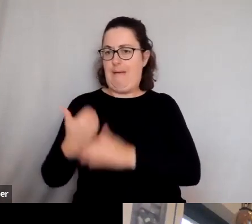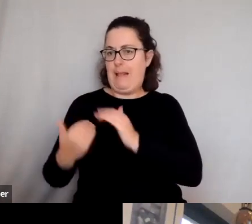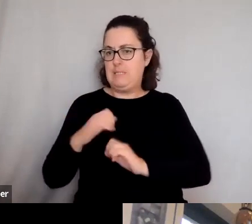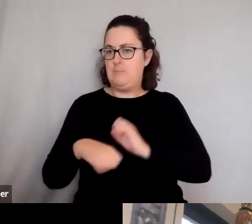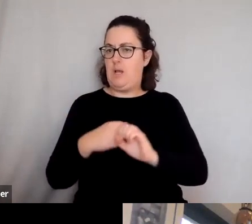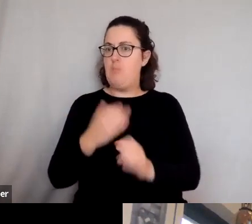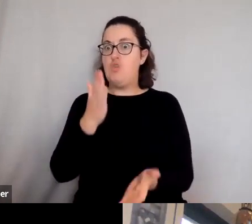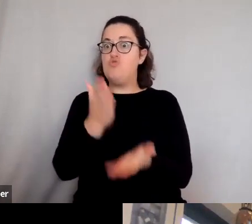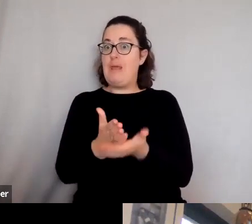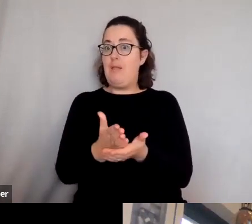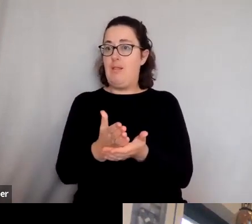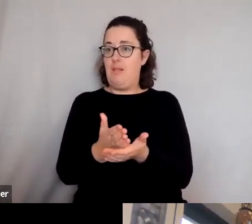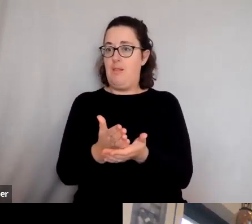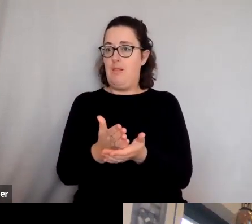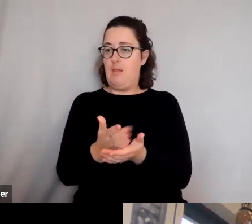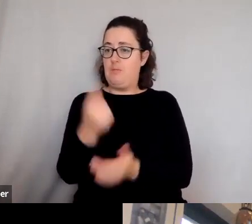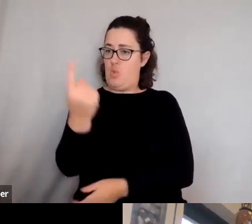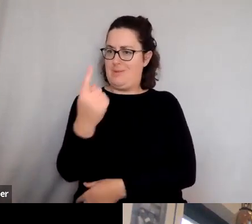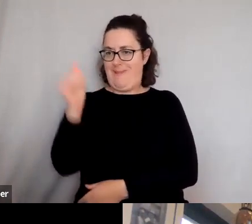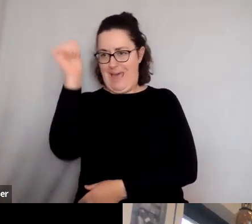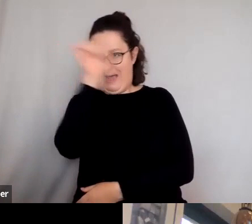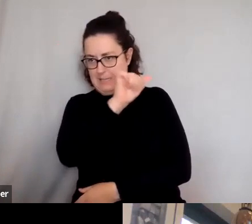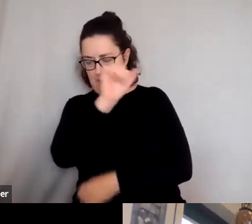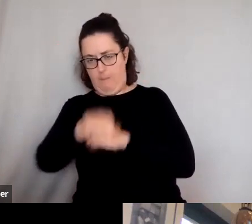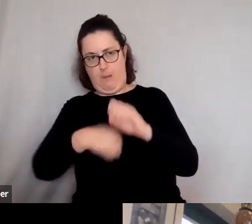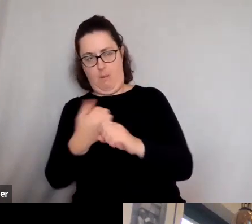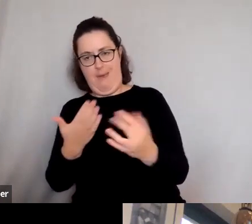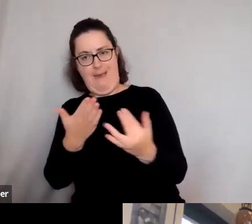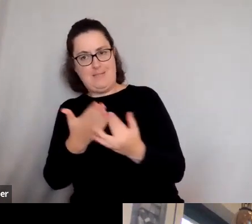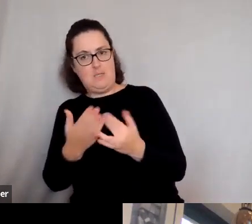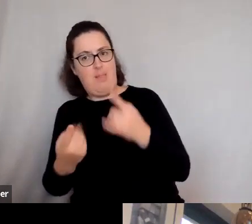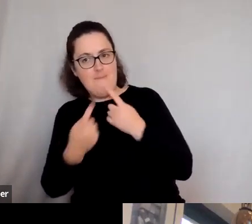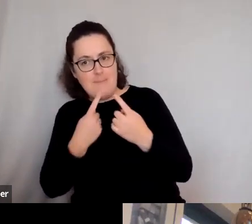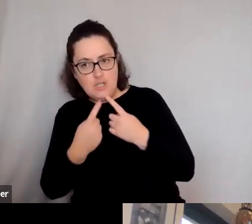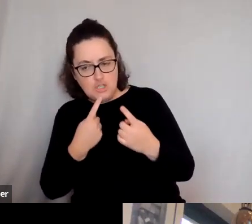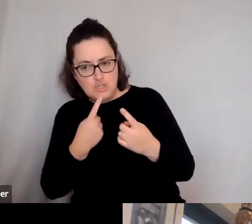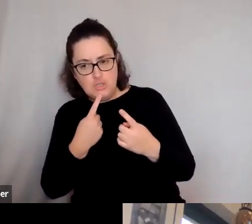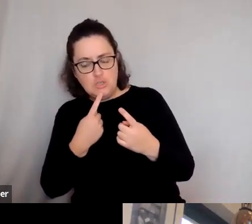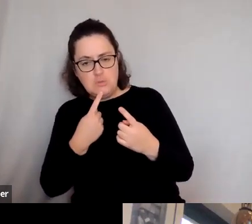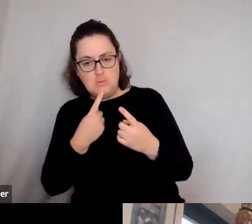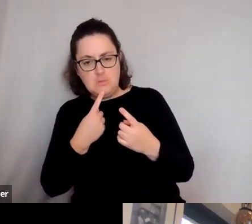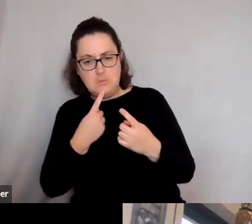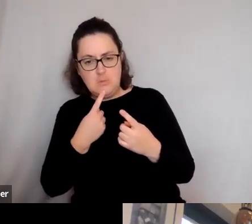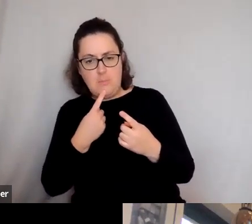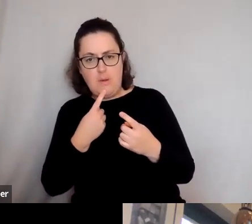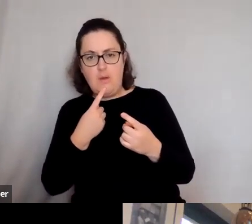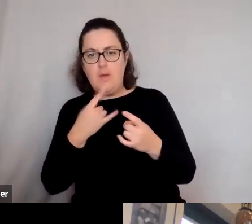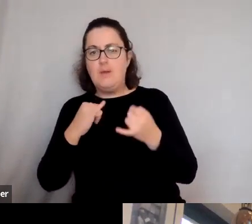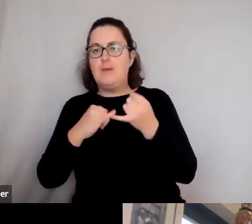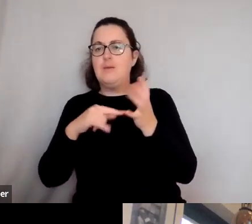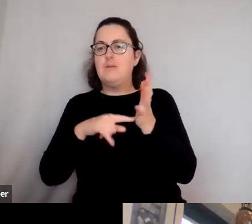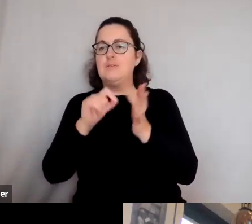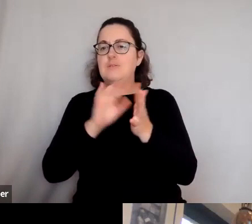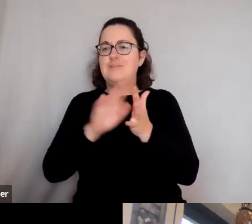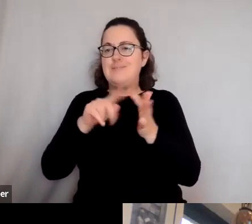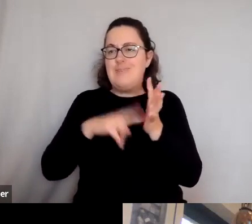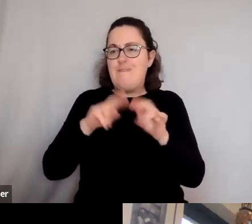and that's from an academic point of view, making it more accessible. What's your thoughts about the kind of the Madeleine Miller, Stephen Fry, Pat